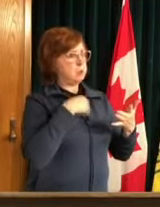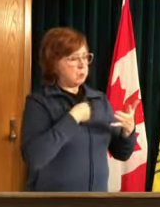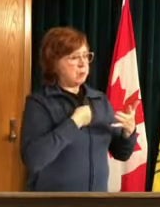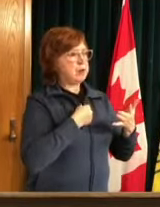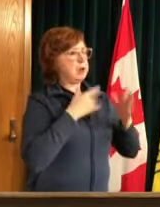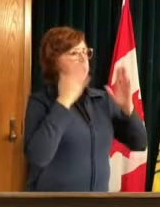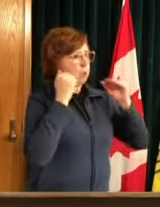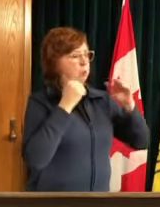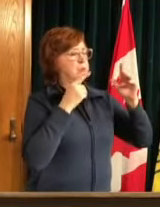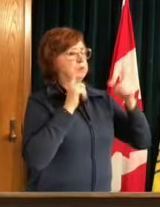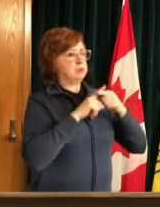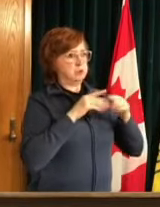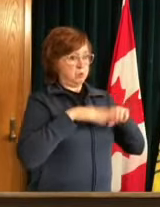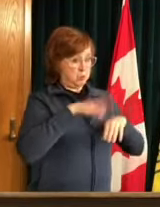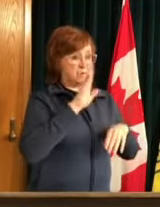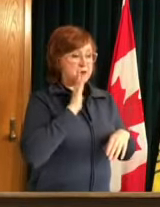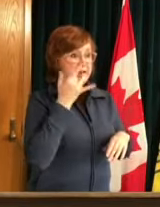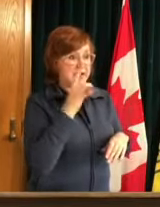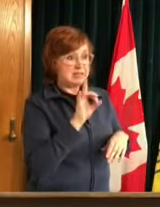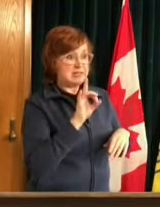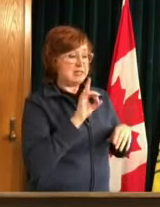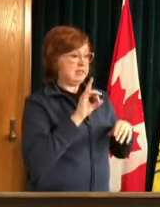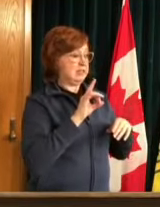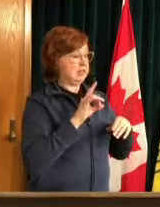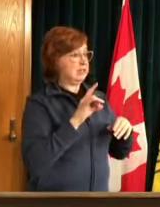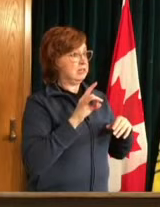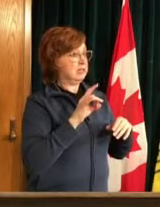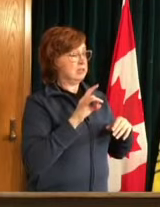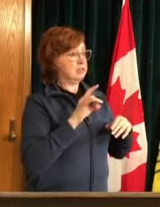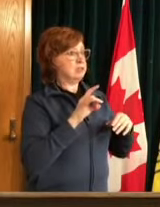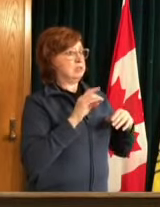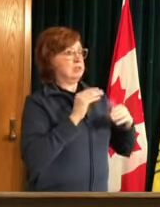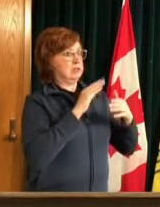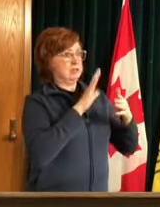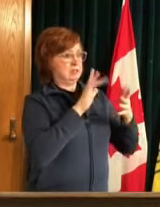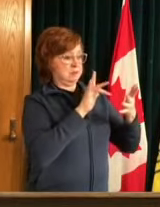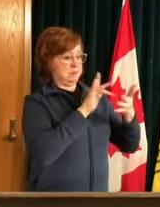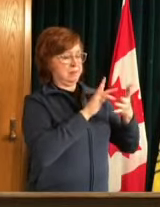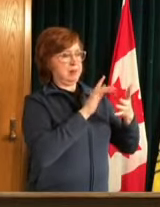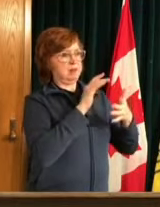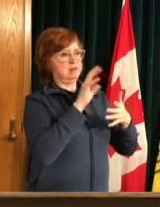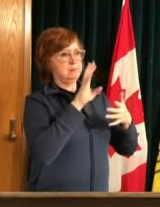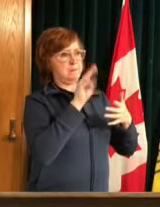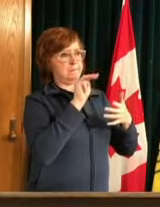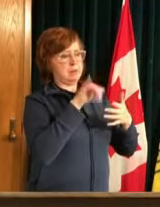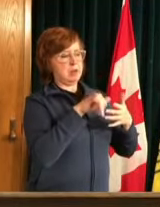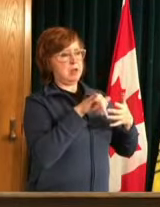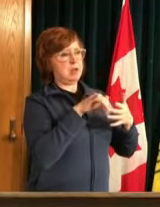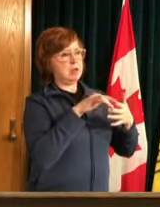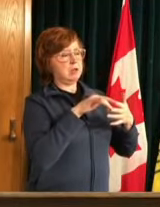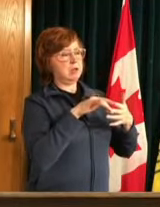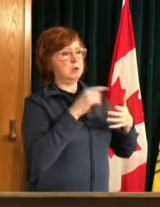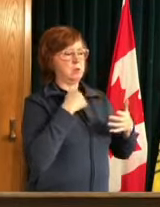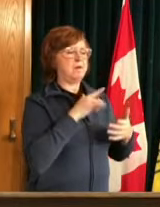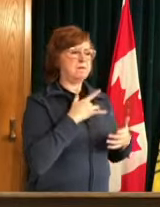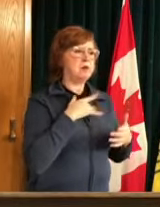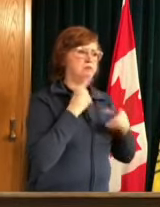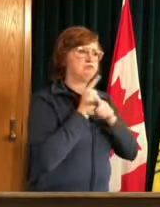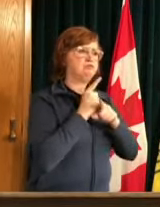over that's still our hope and our target is that we'll be able to achieve that by some time uh in in or about the middle of may